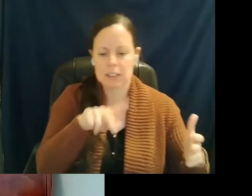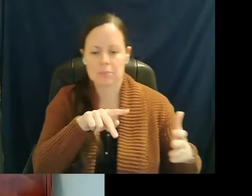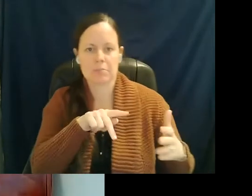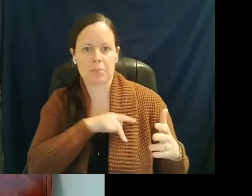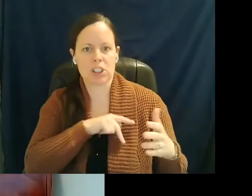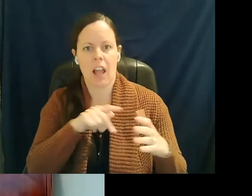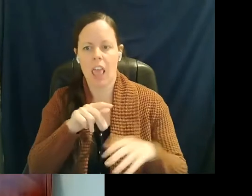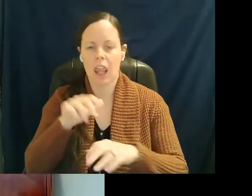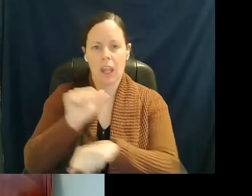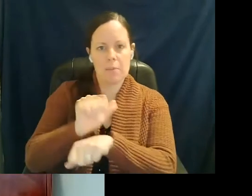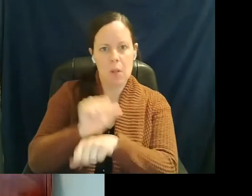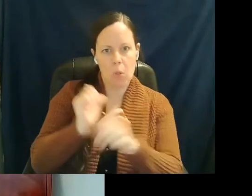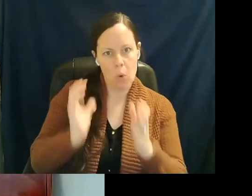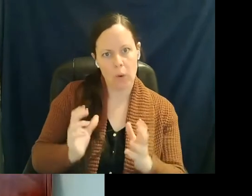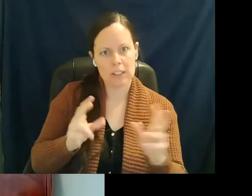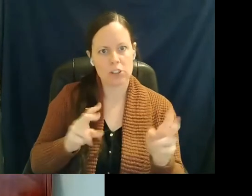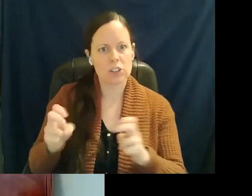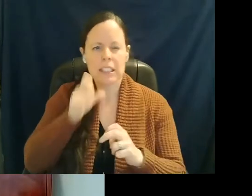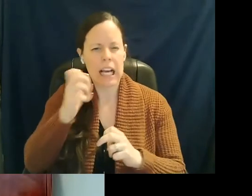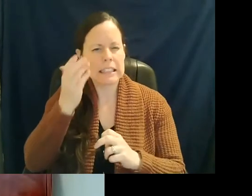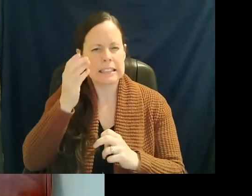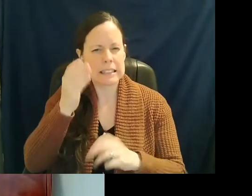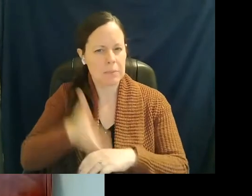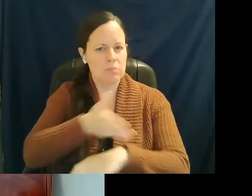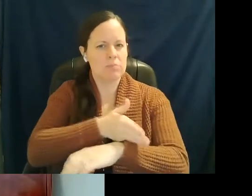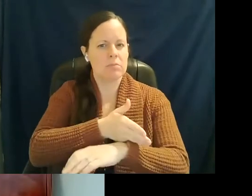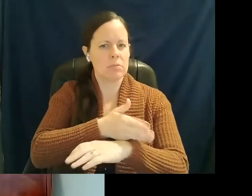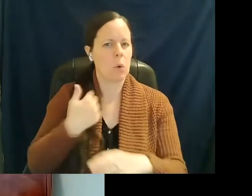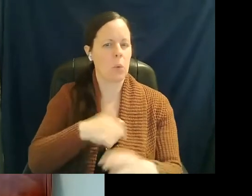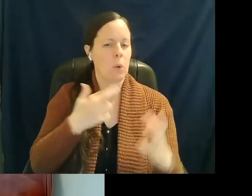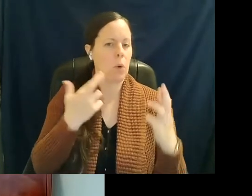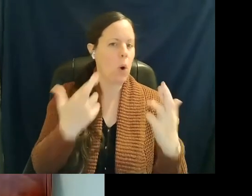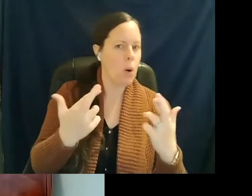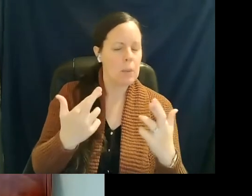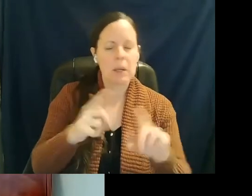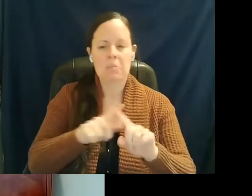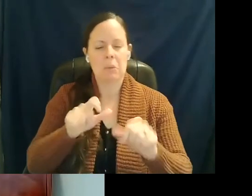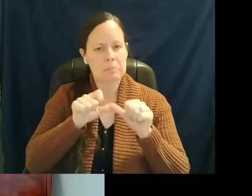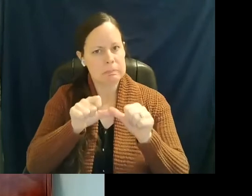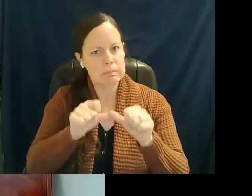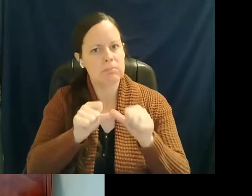So it doesn't seem like it's getting better, like we were hoping, but maybe, you know, we just, we keep plugging along. So.